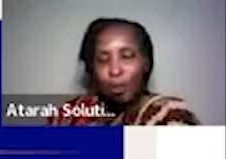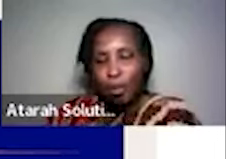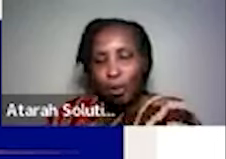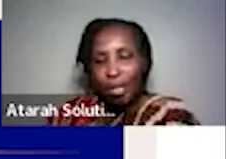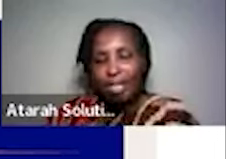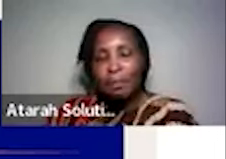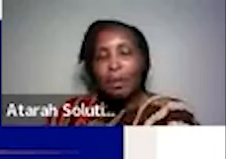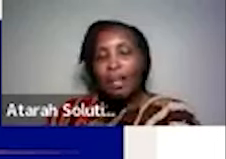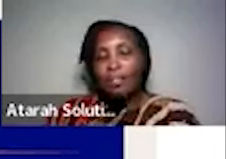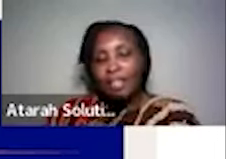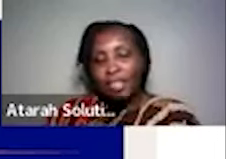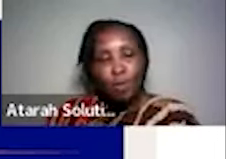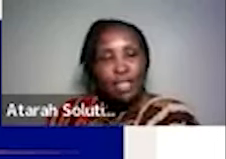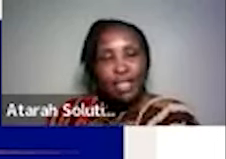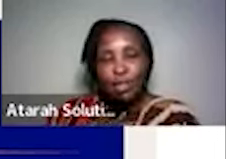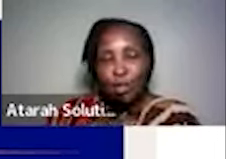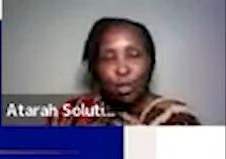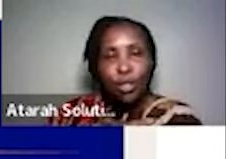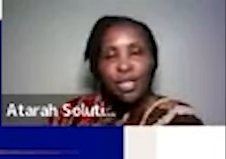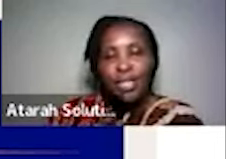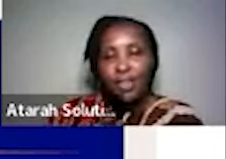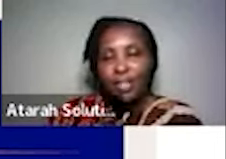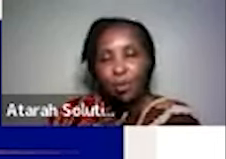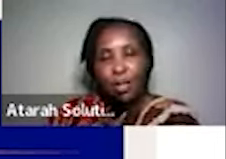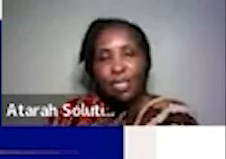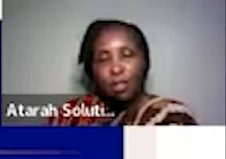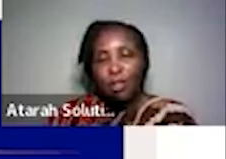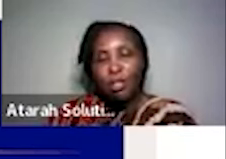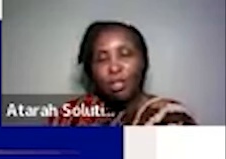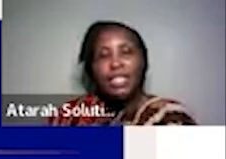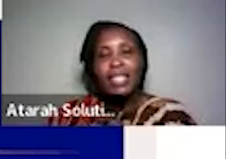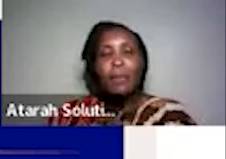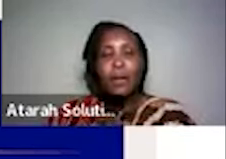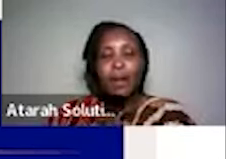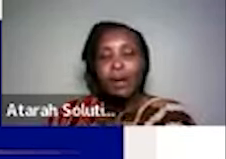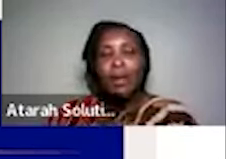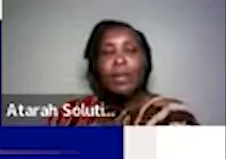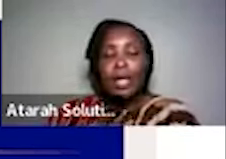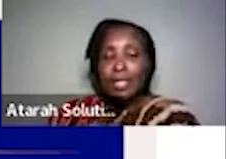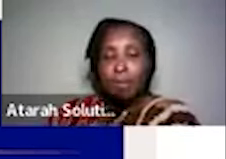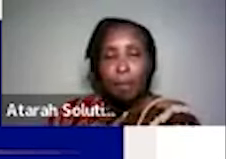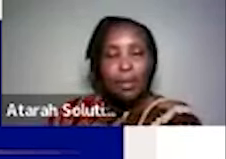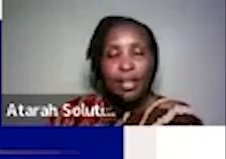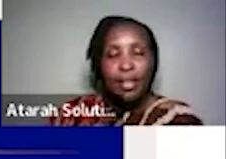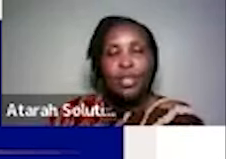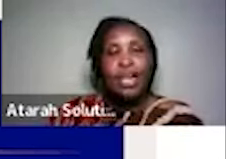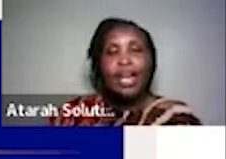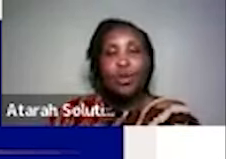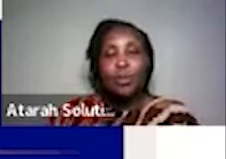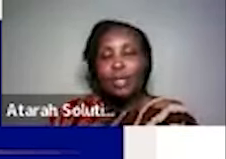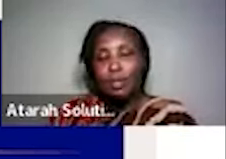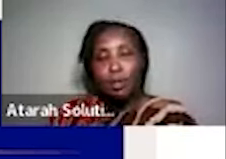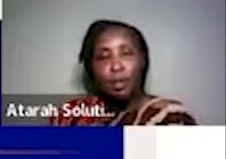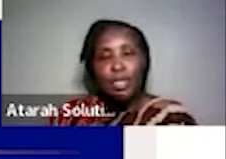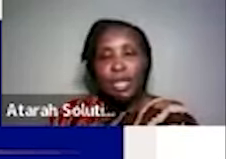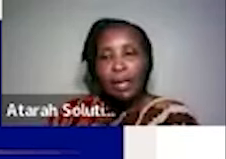charmer groups and all that we have steadfast quality solutions steadfast quality solutions is a pr that is public relations and